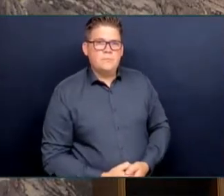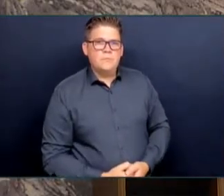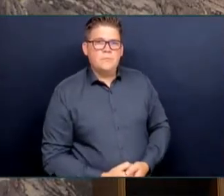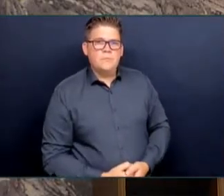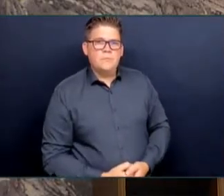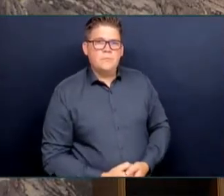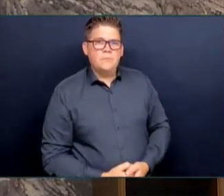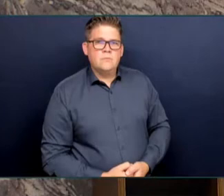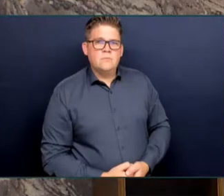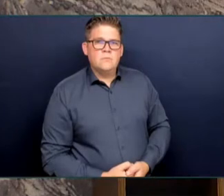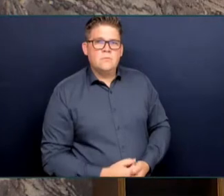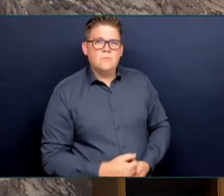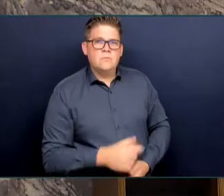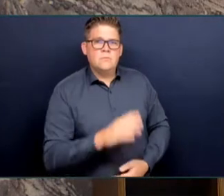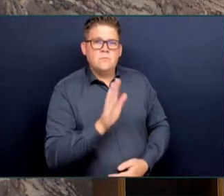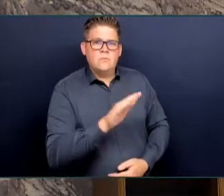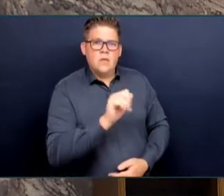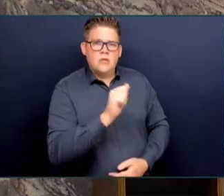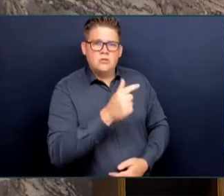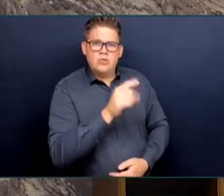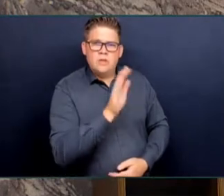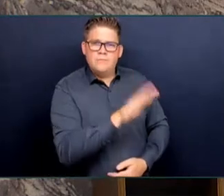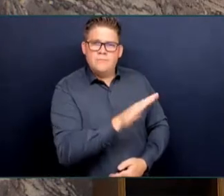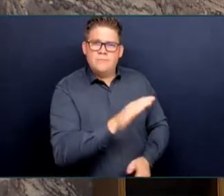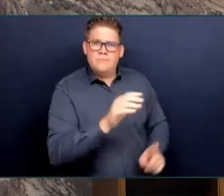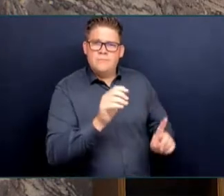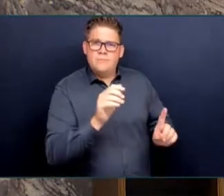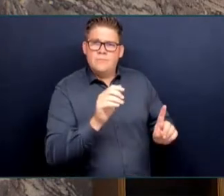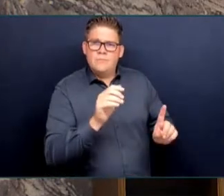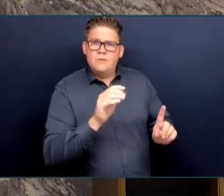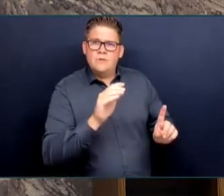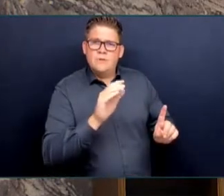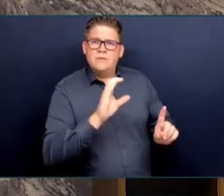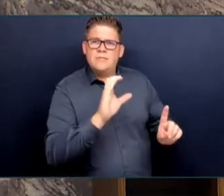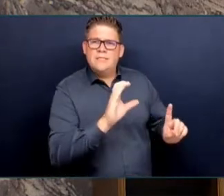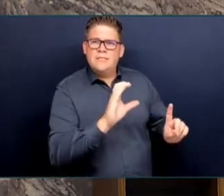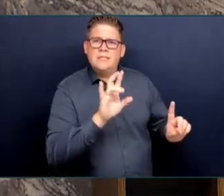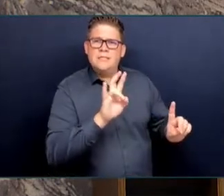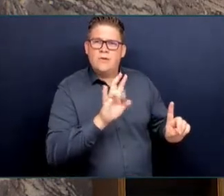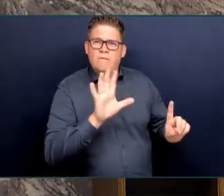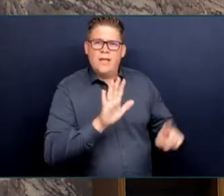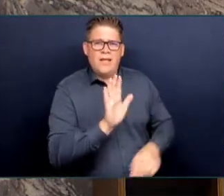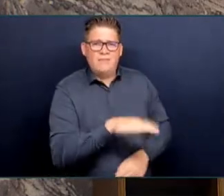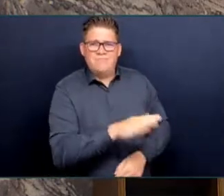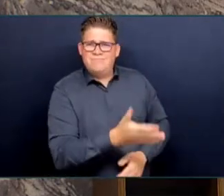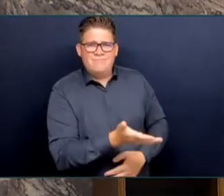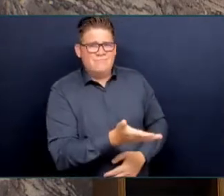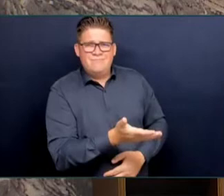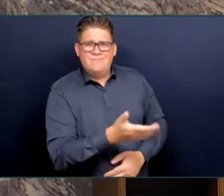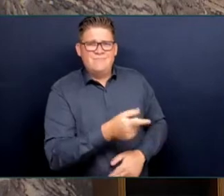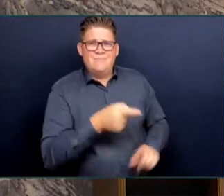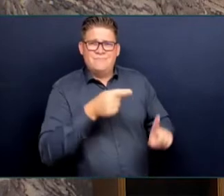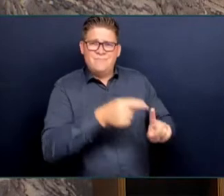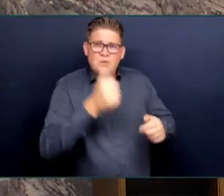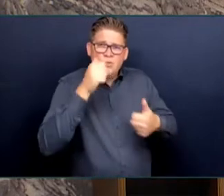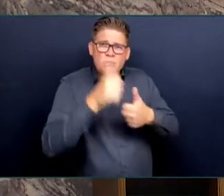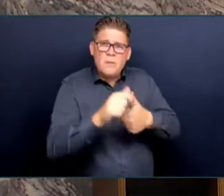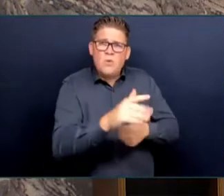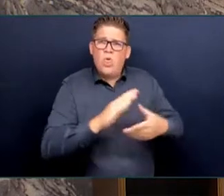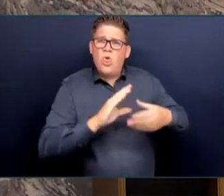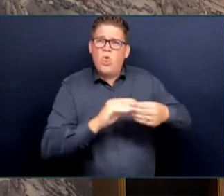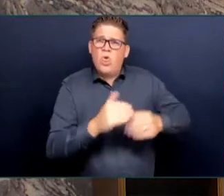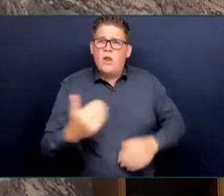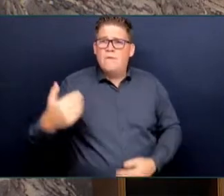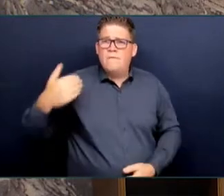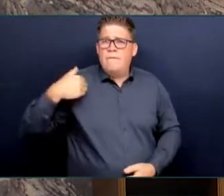in our streets. The Attorney General should remember his own words and I quote, requiring the least onerous form of release be